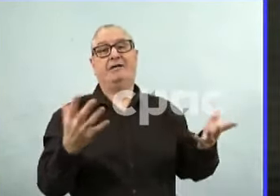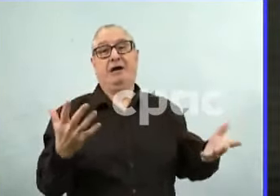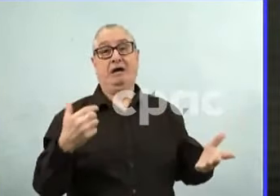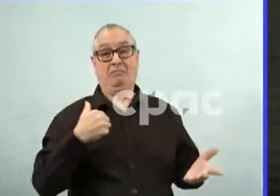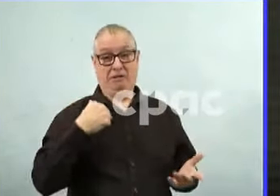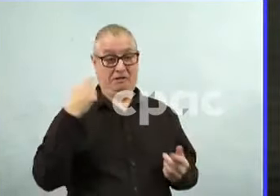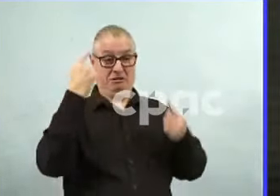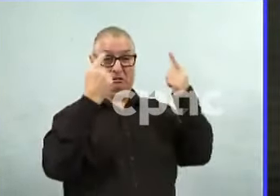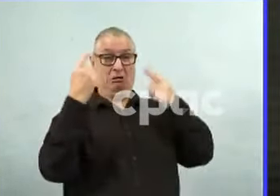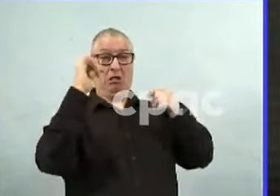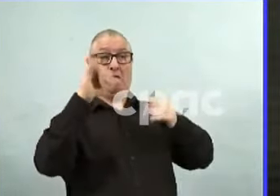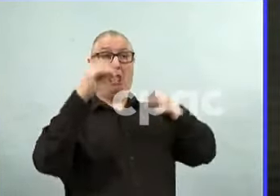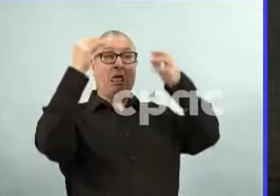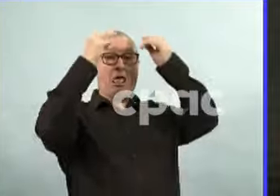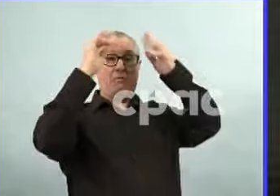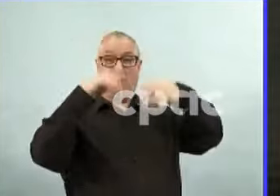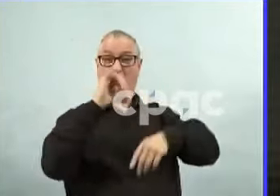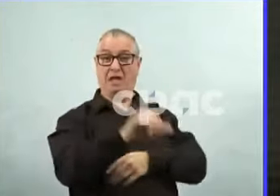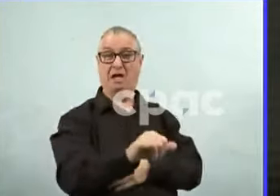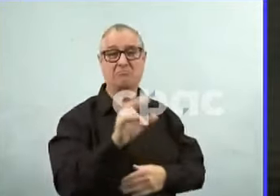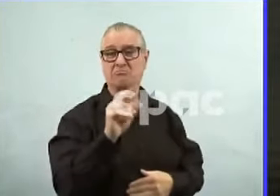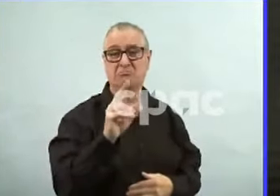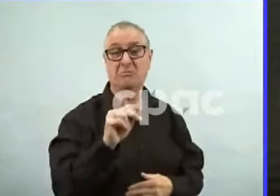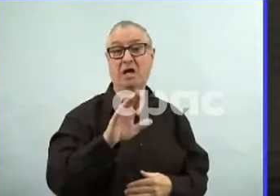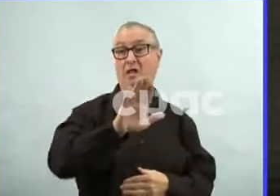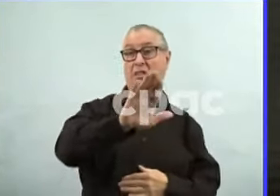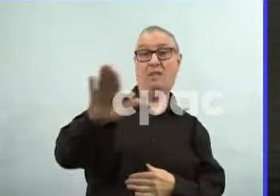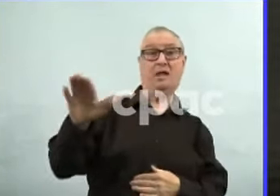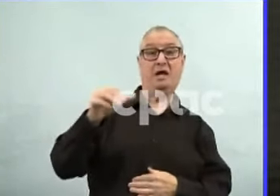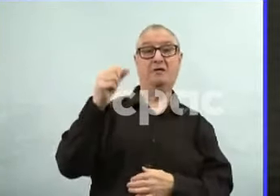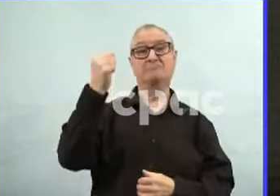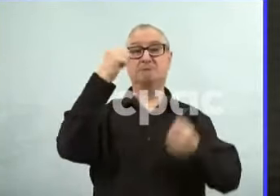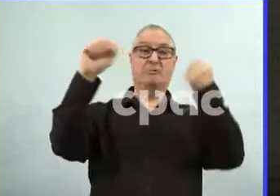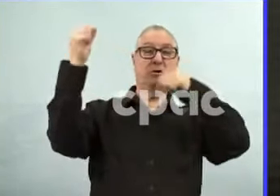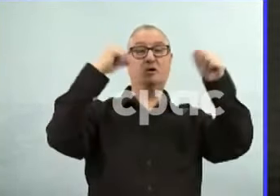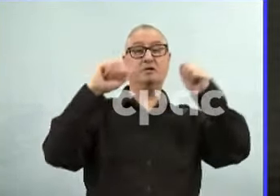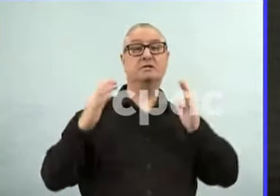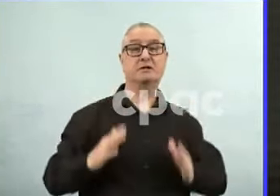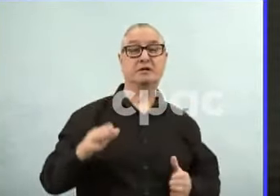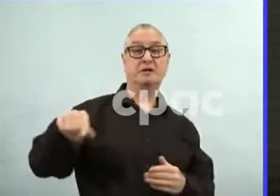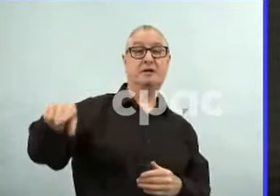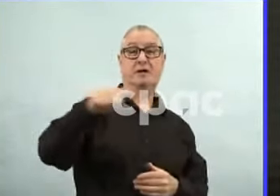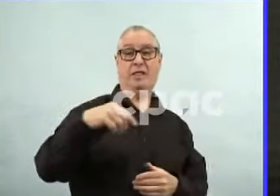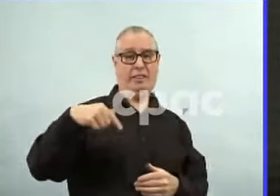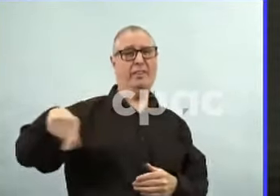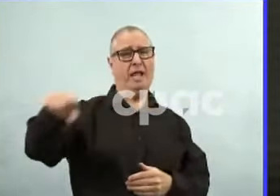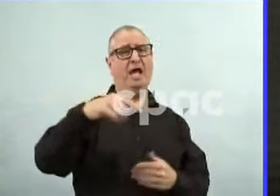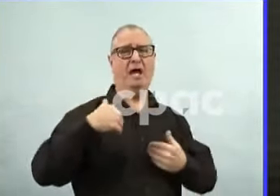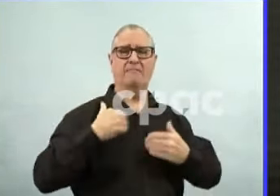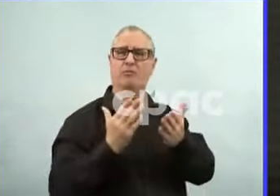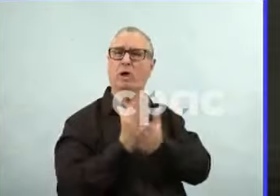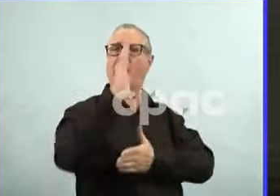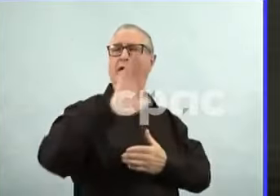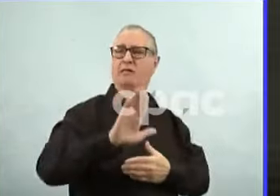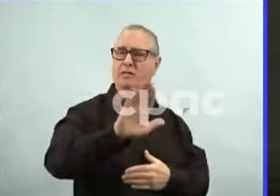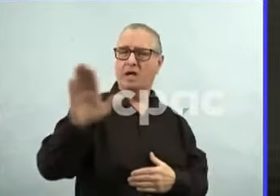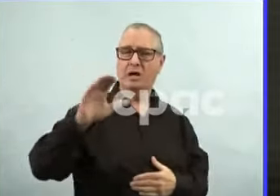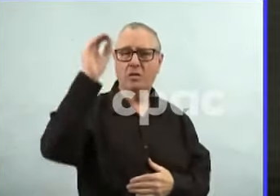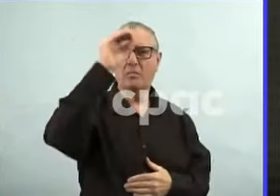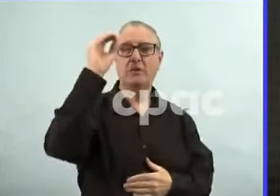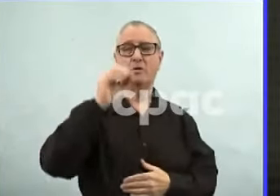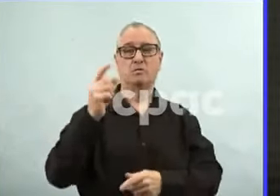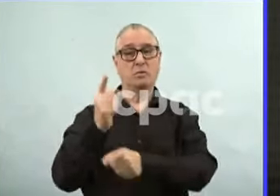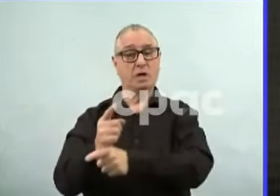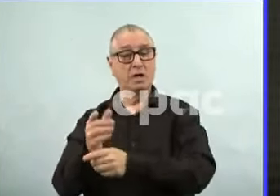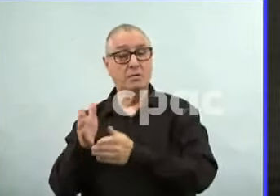people have a right to voice an opinion. There's a right and wrong way of doing it. I mean, protests can also cause public health